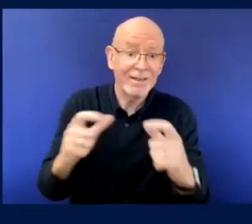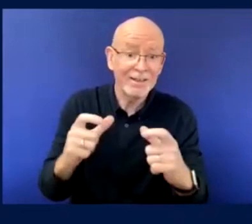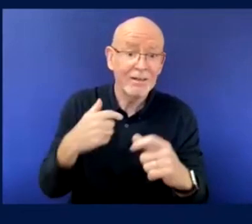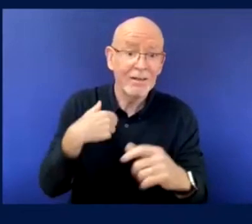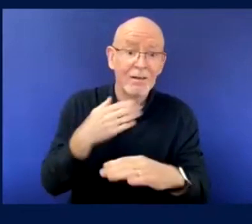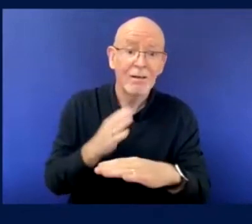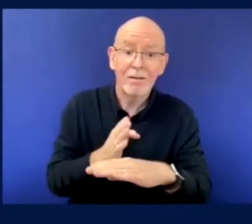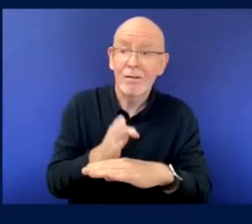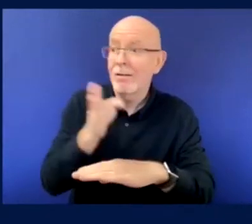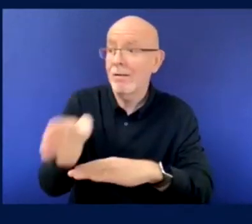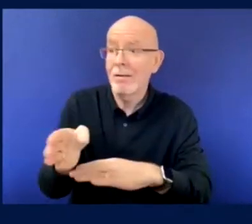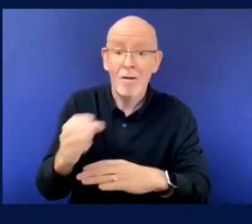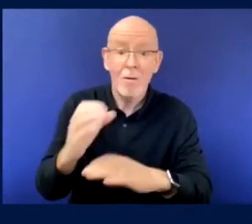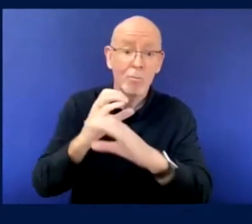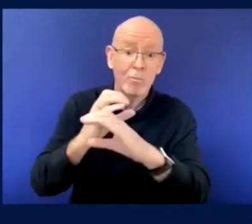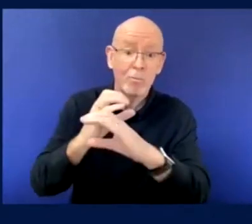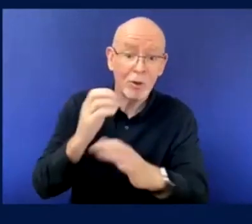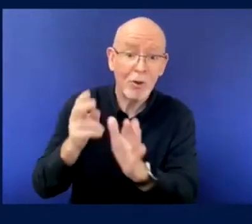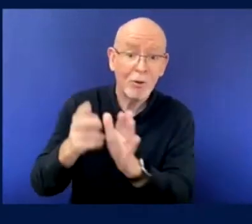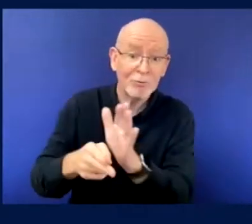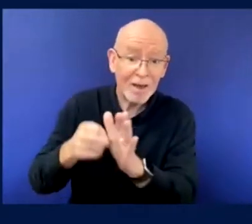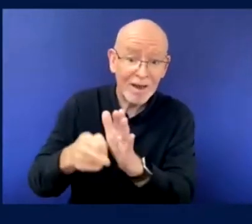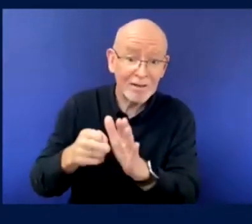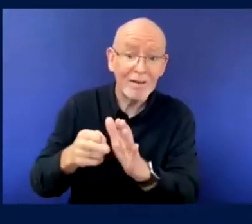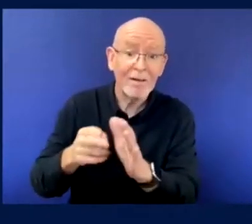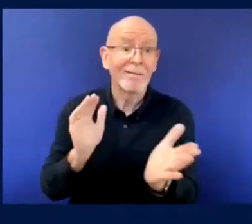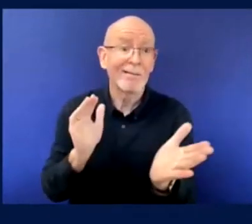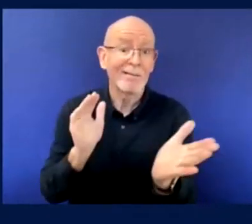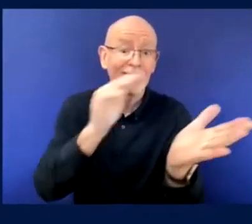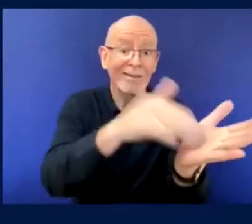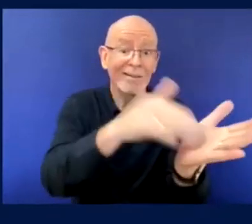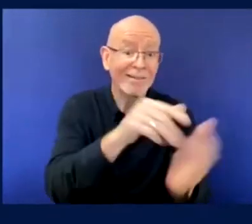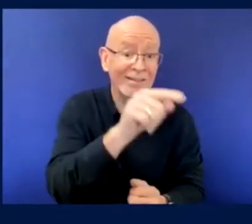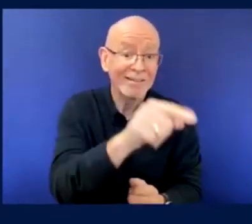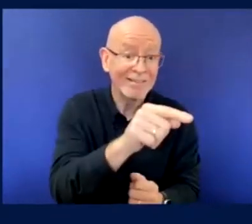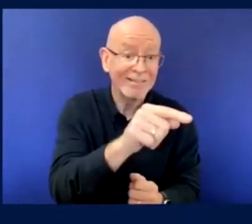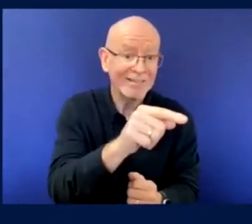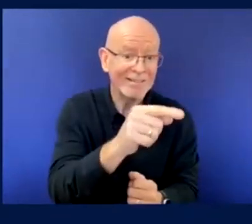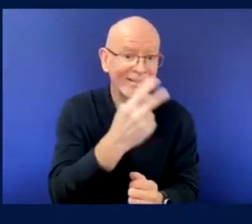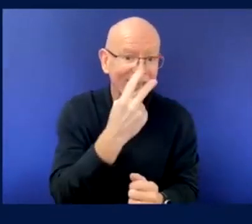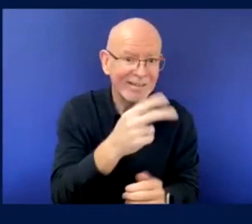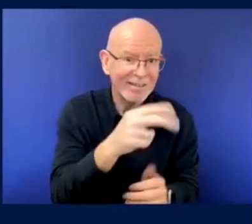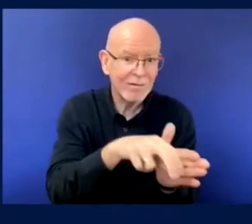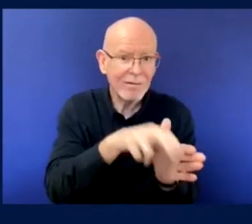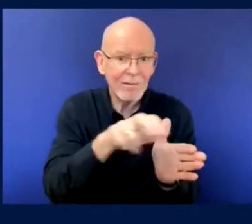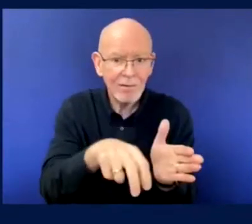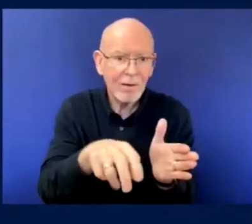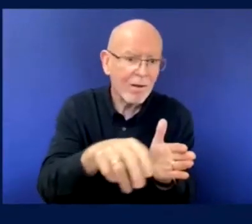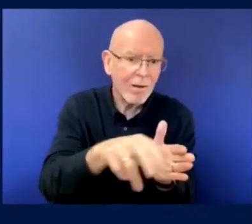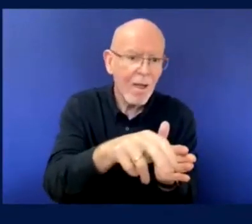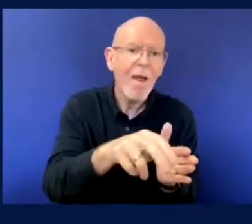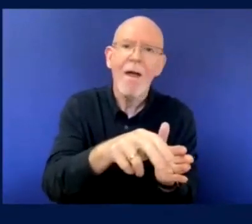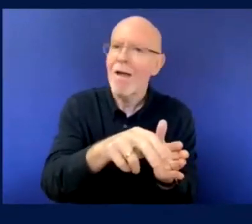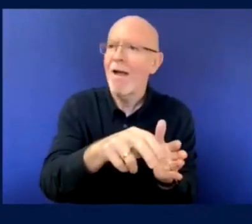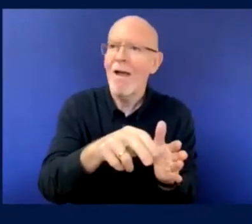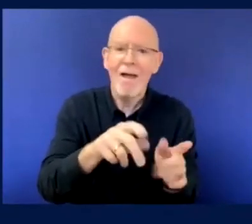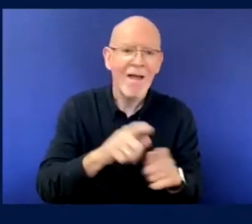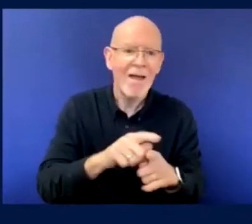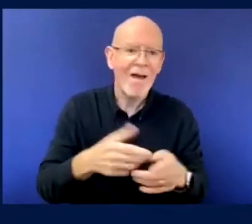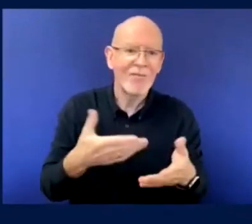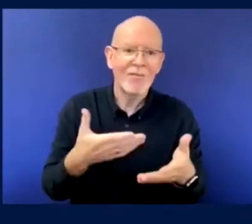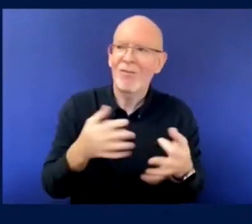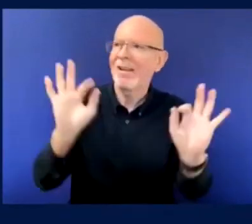spaces in the home sector at array games. So I can stand with my, I can stand with my friends. I can share a thing. I,